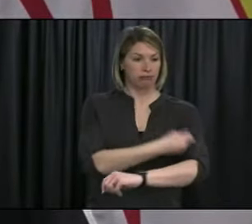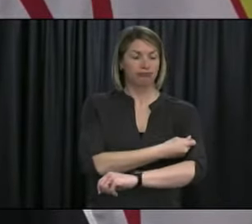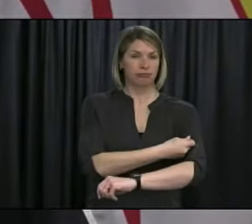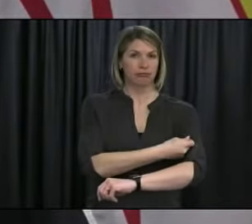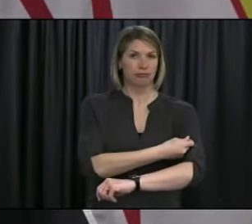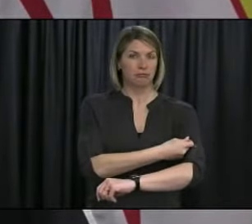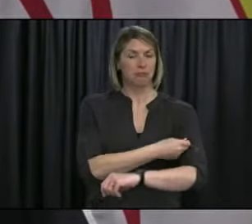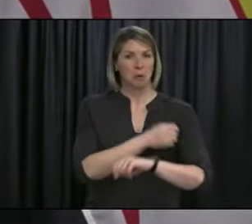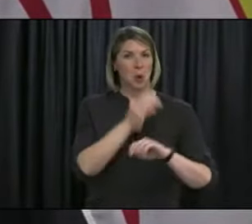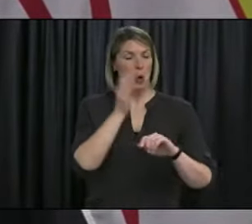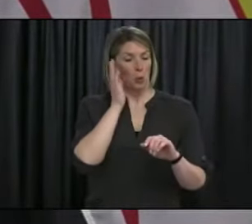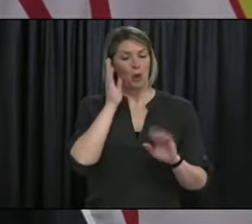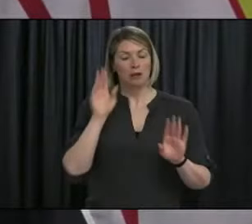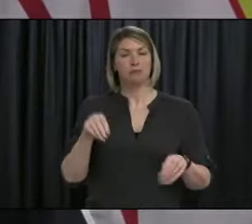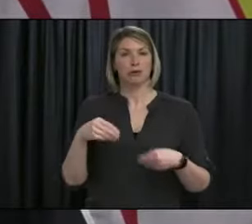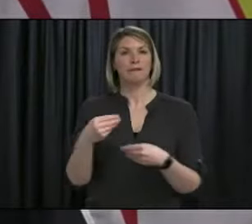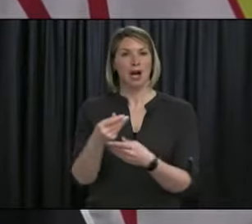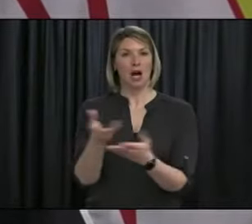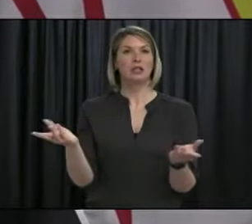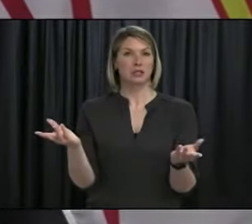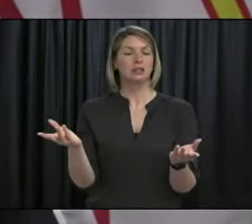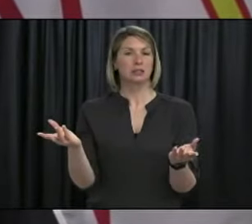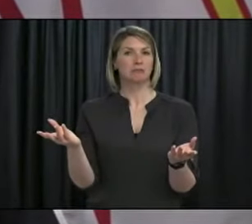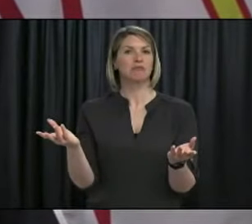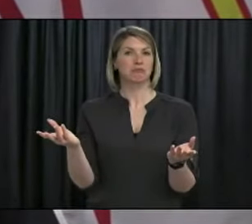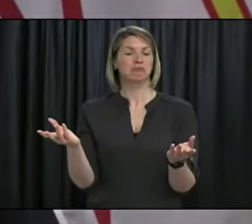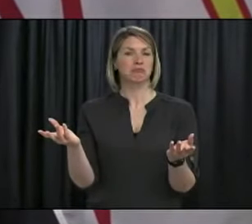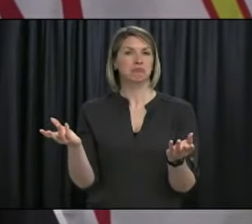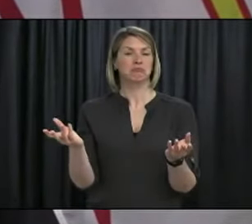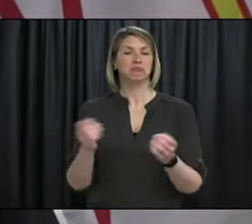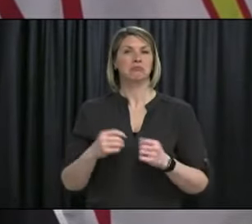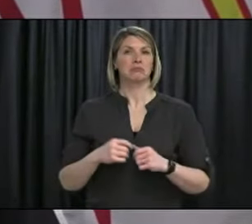targeting people in that age group for the AstraZeneca.